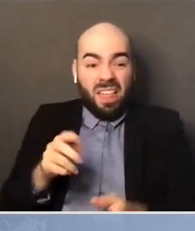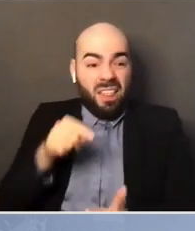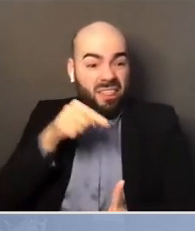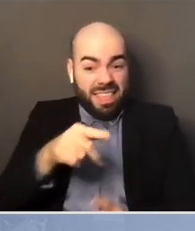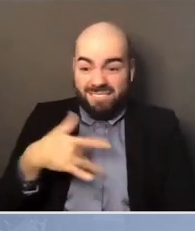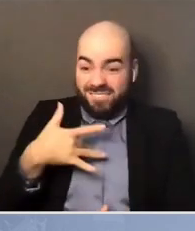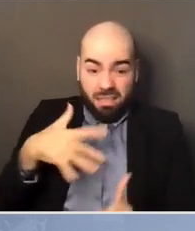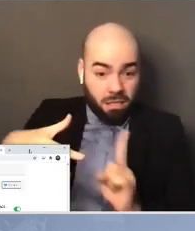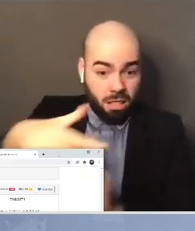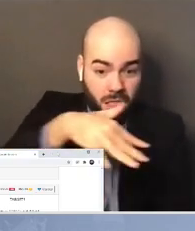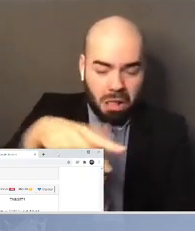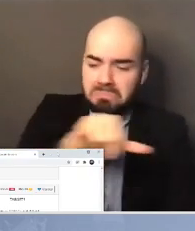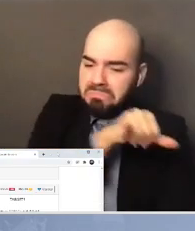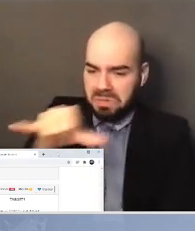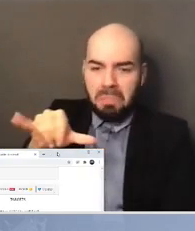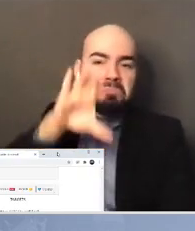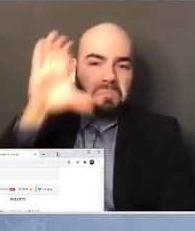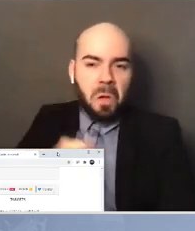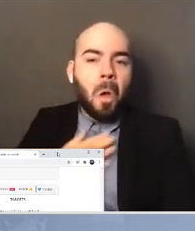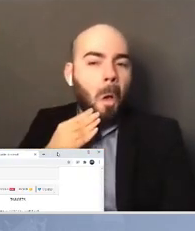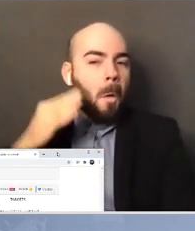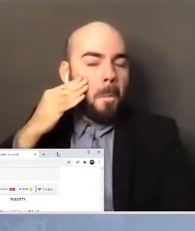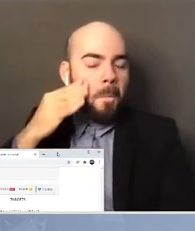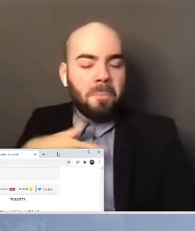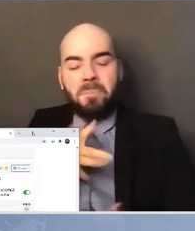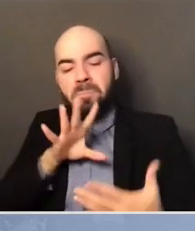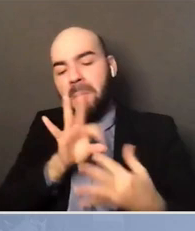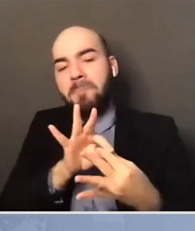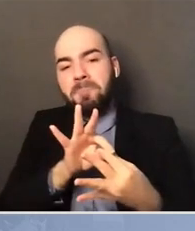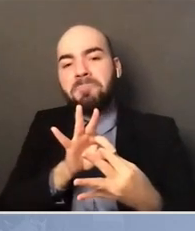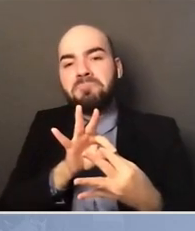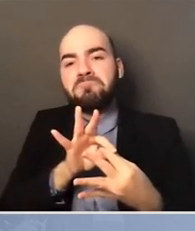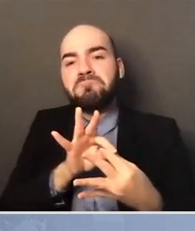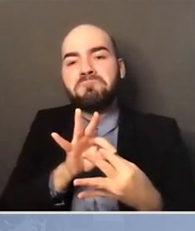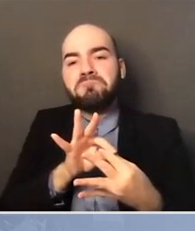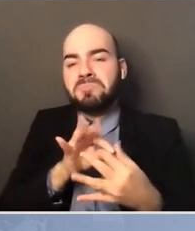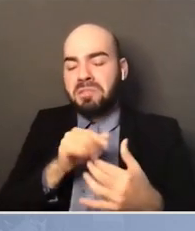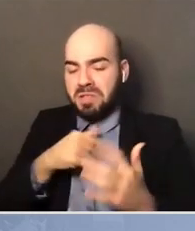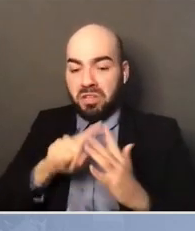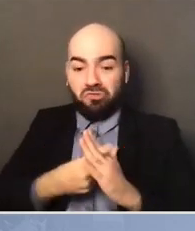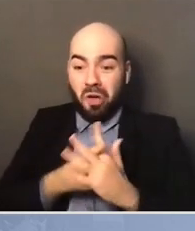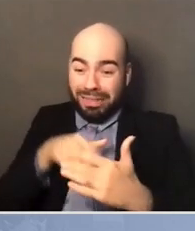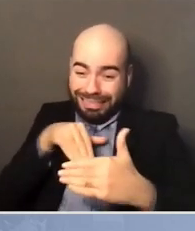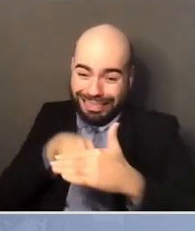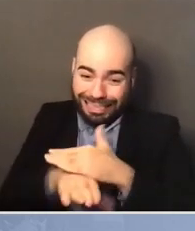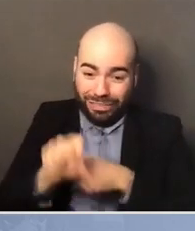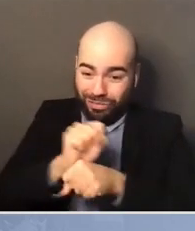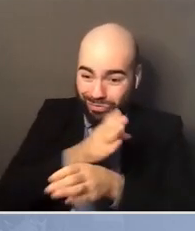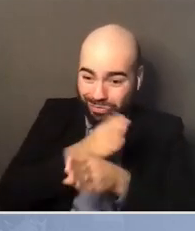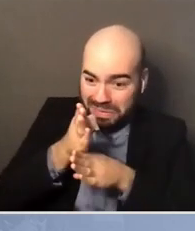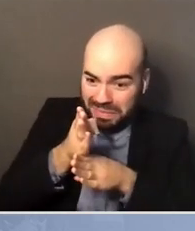And I never forgot that. And there are communities like this all across the United States.